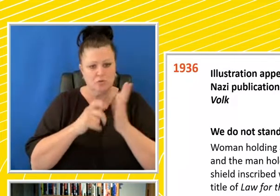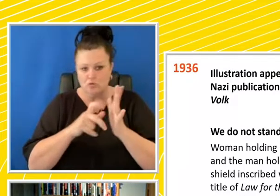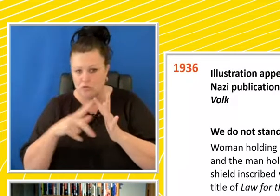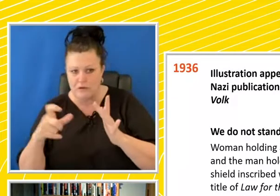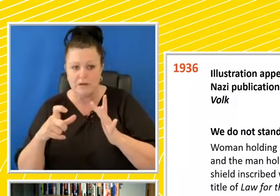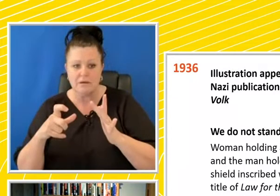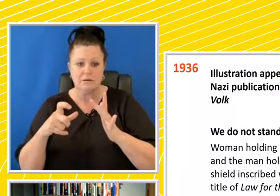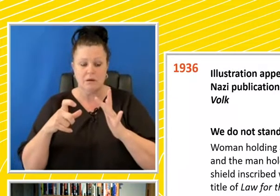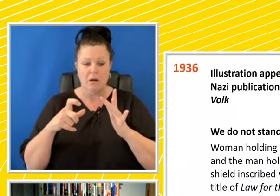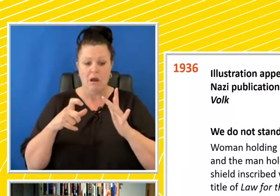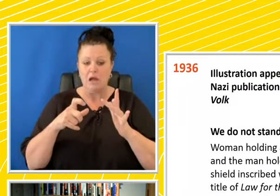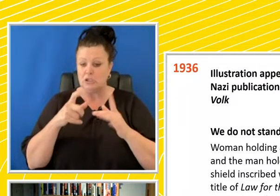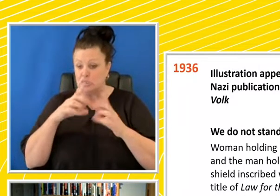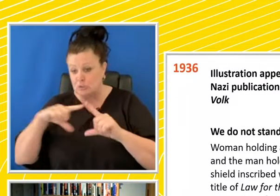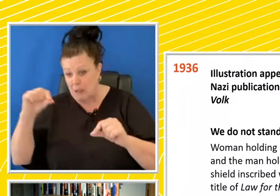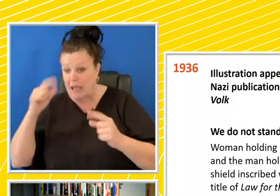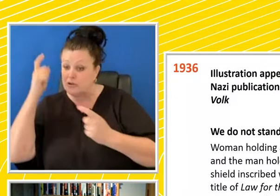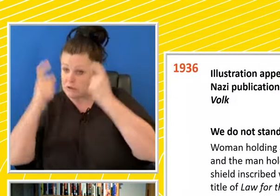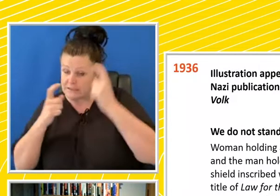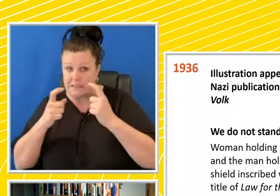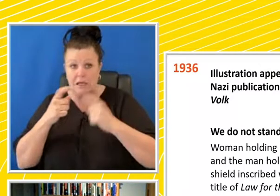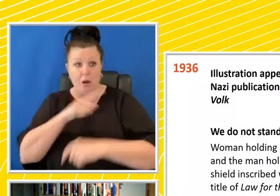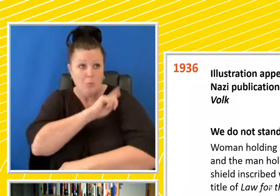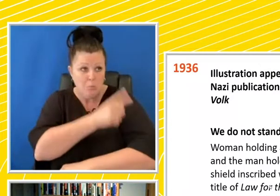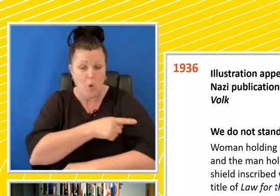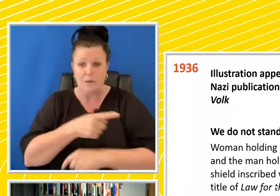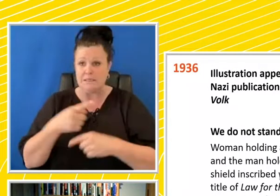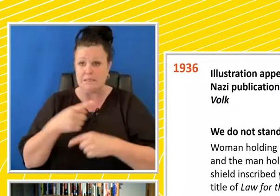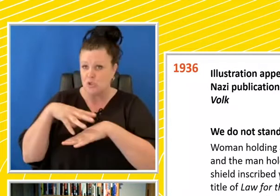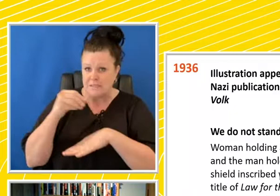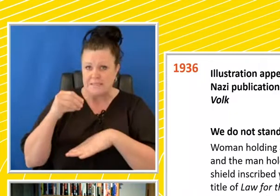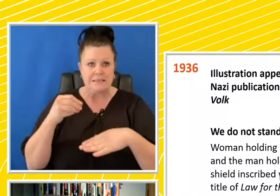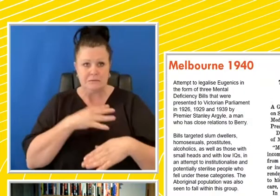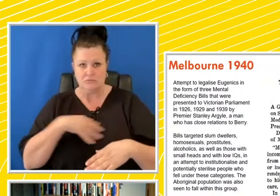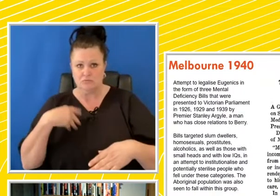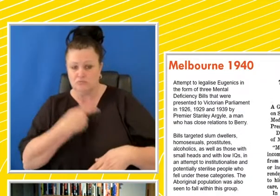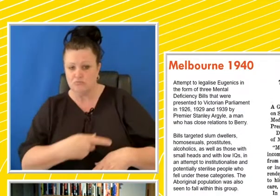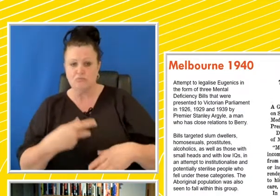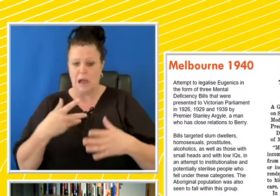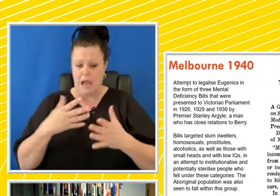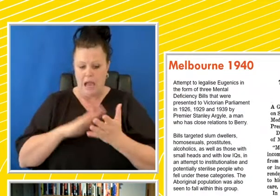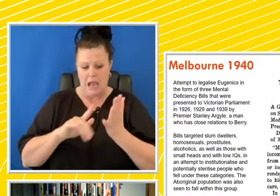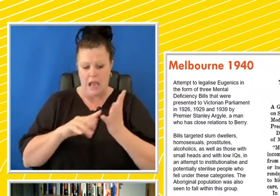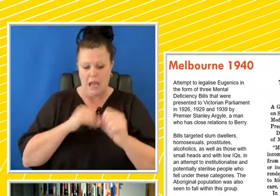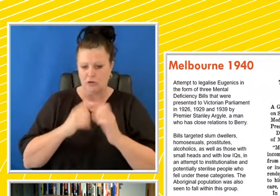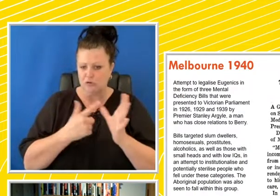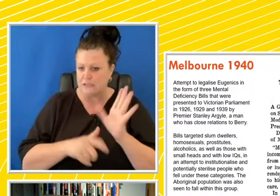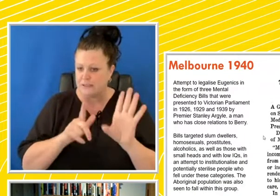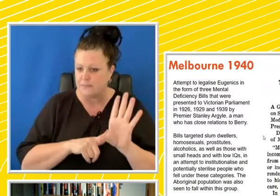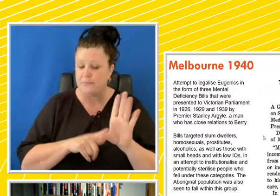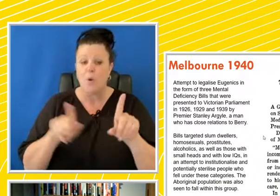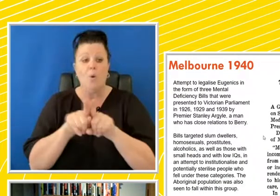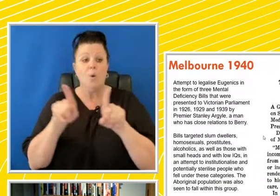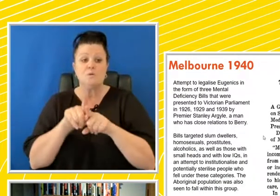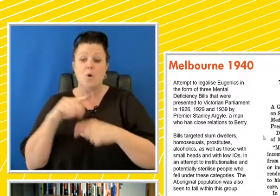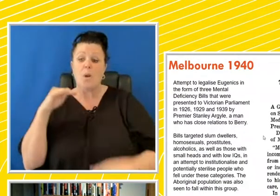considering it, including Japan, Poland, Switzerland, England, Hungary. In Melbourne, there's also attempts.